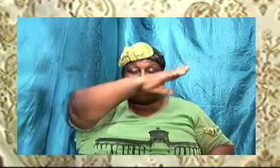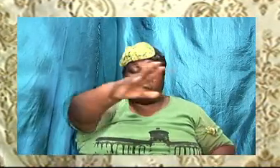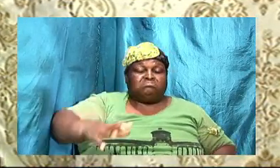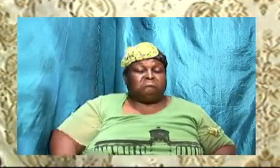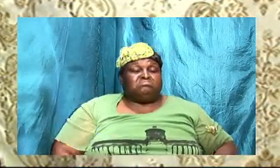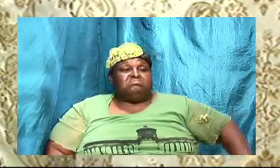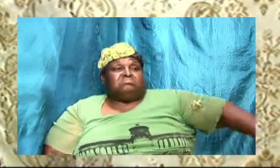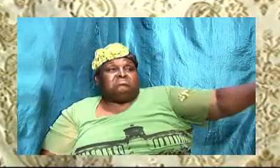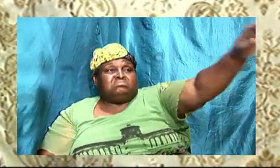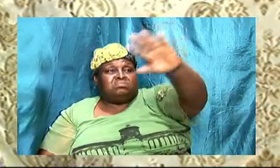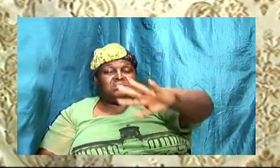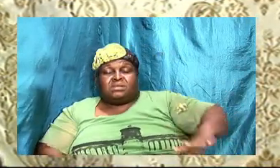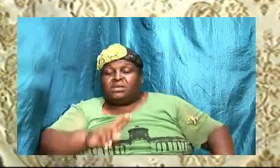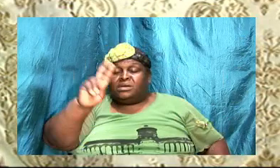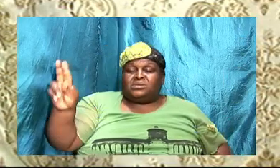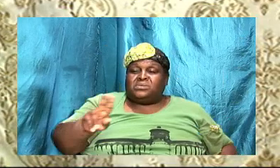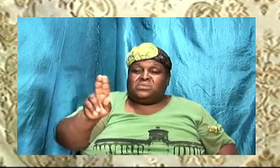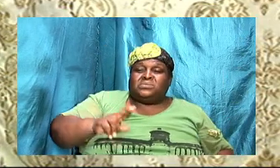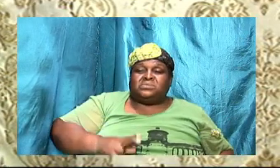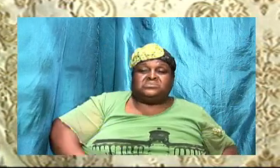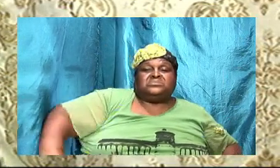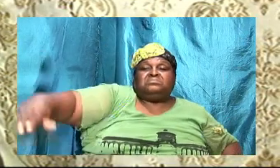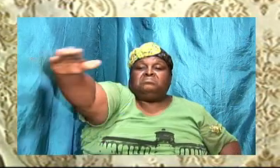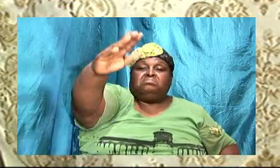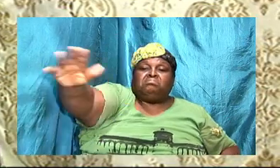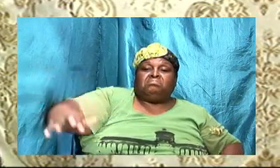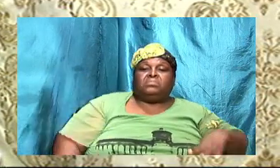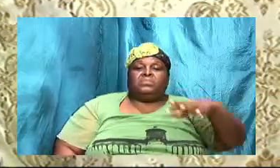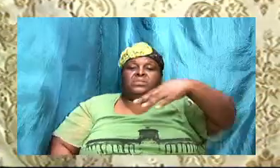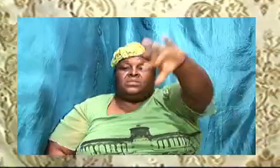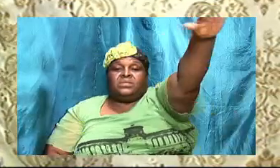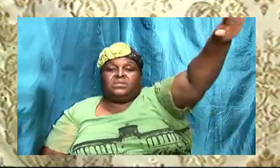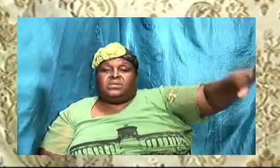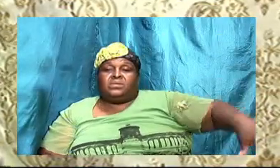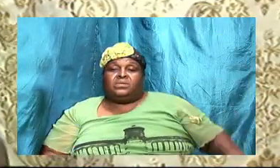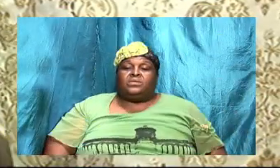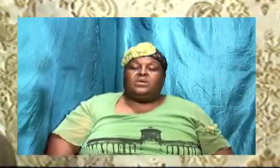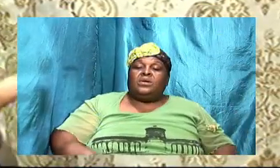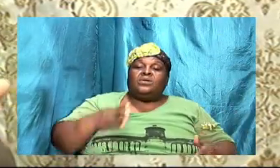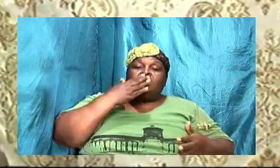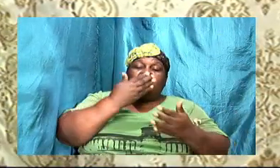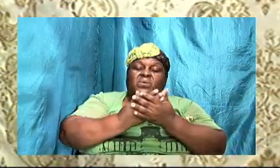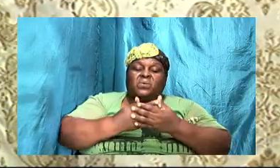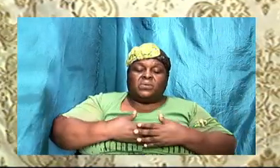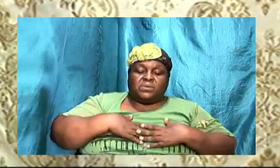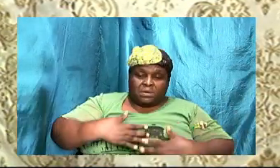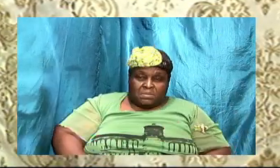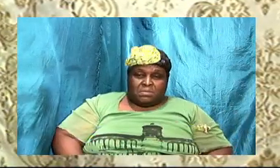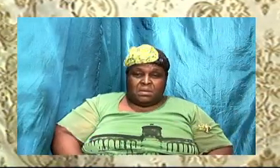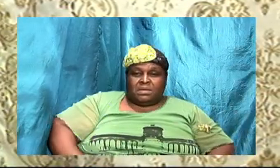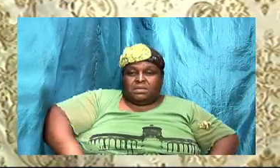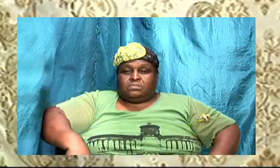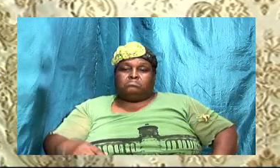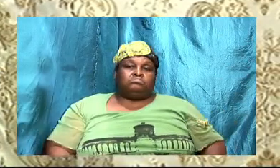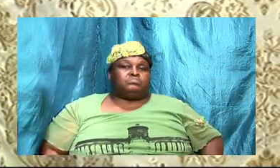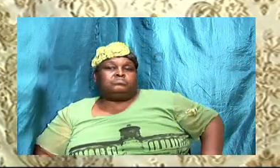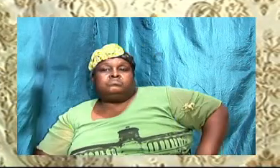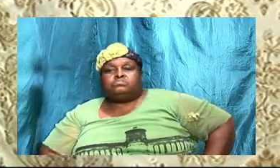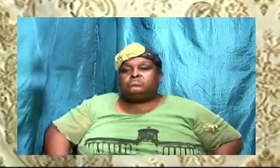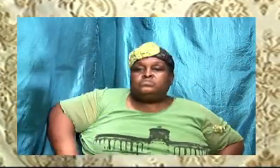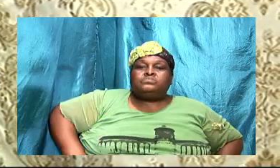you know. So we have to make sure that, you know, we have good gesture, good body gesture because it communicates something